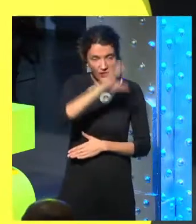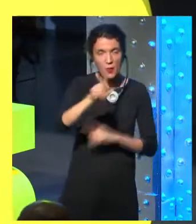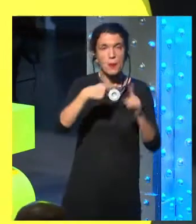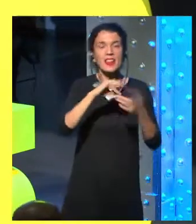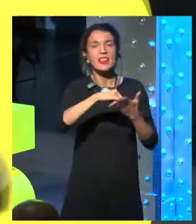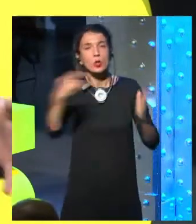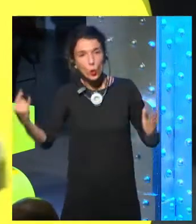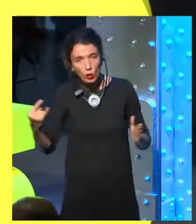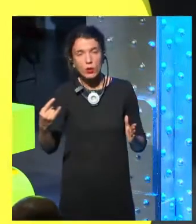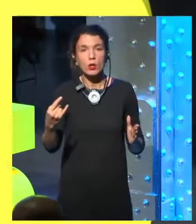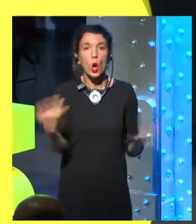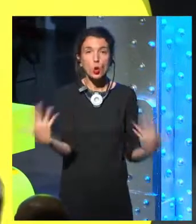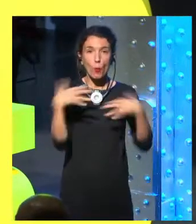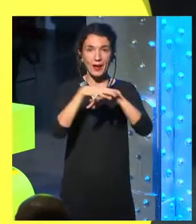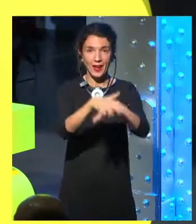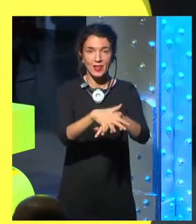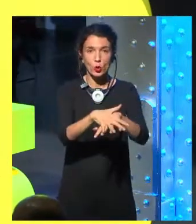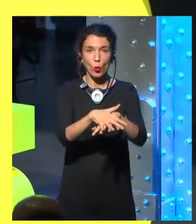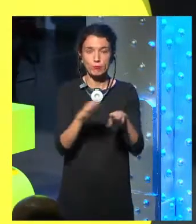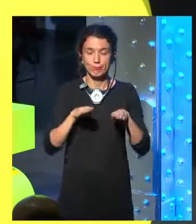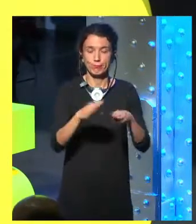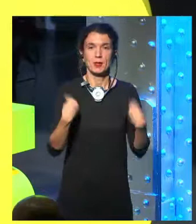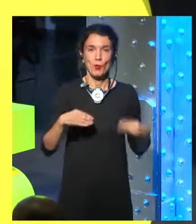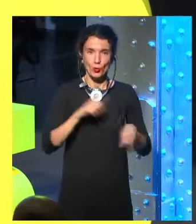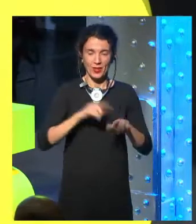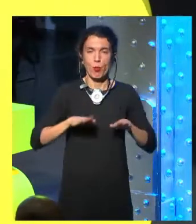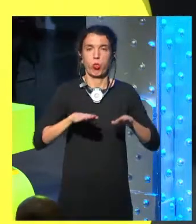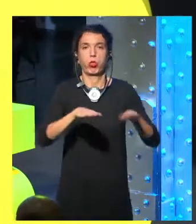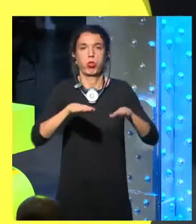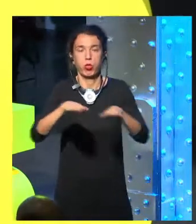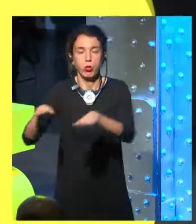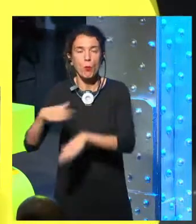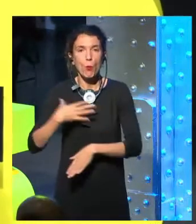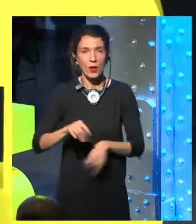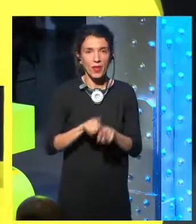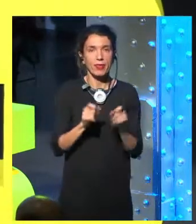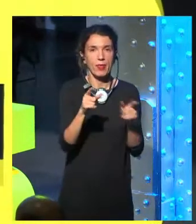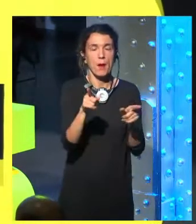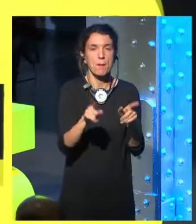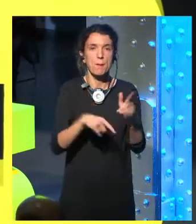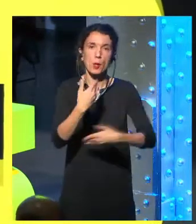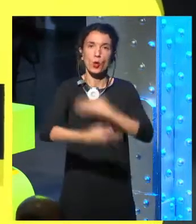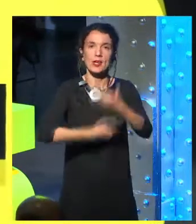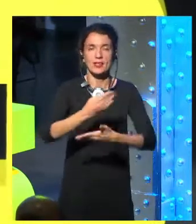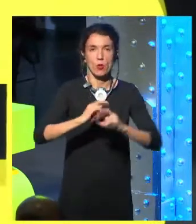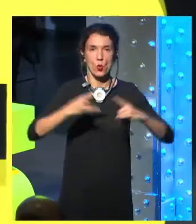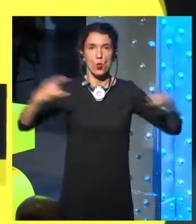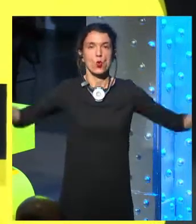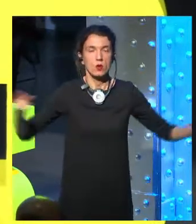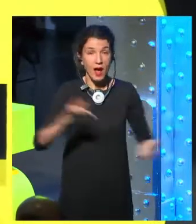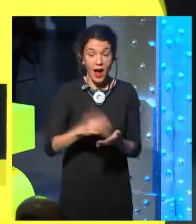progress and technological progress, converging, confluing, and making it progress